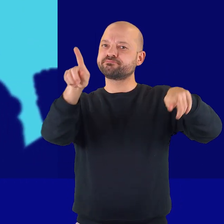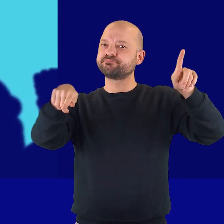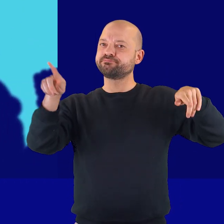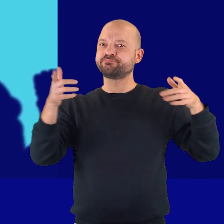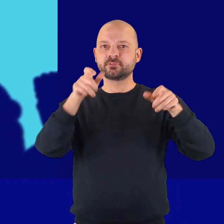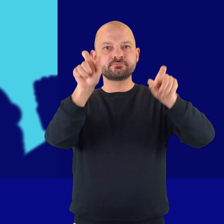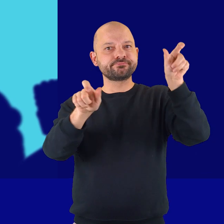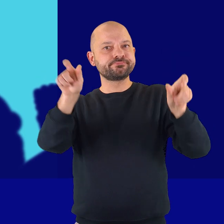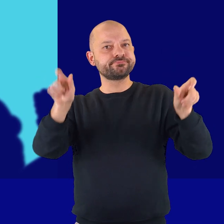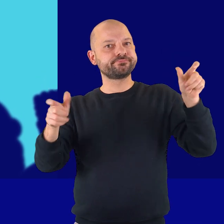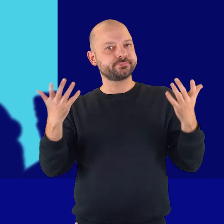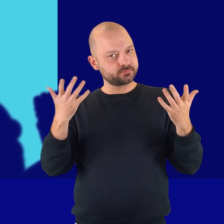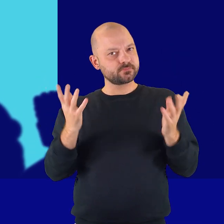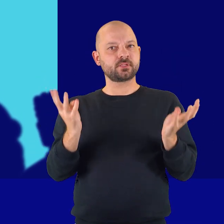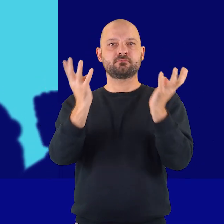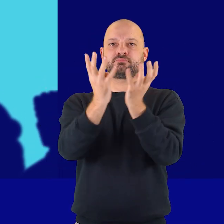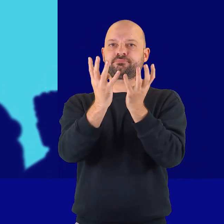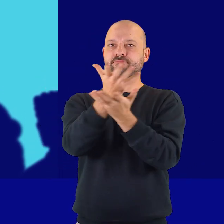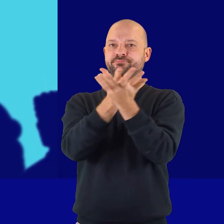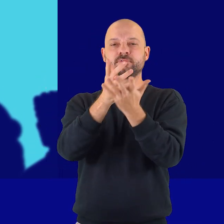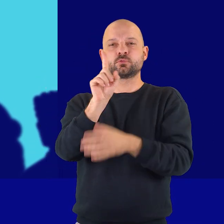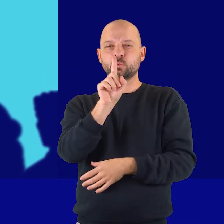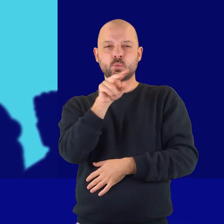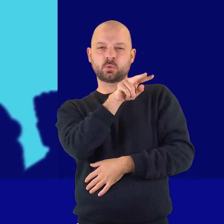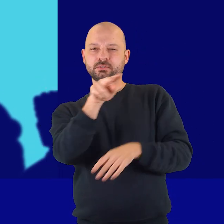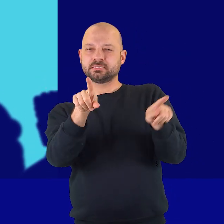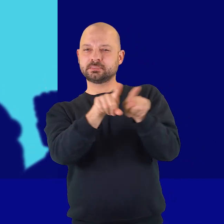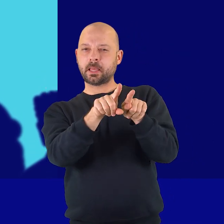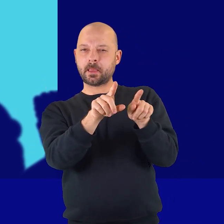with different positions sit on the podium at events.